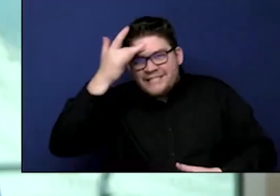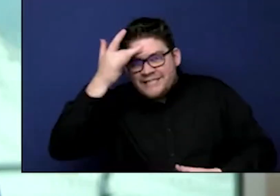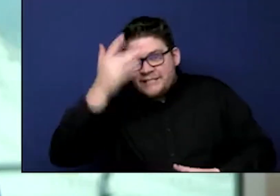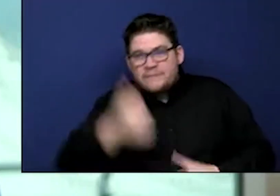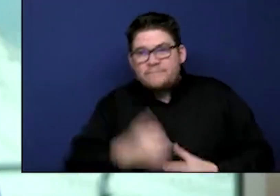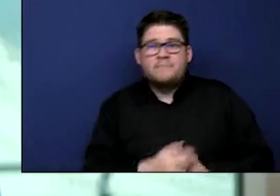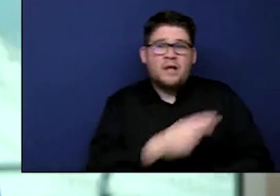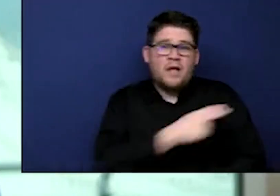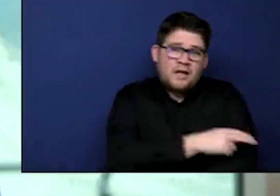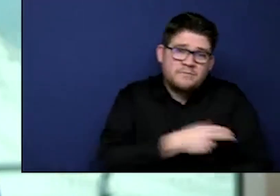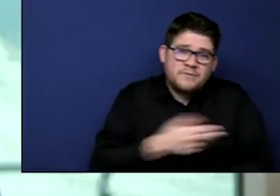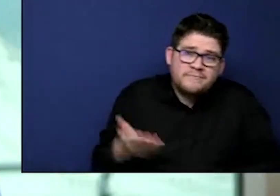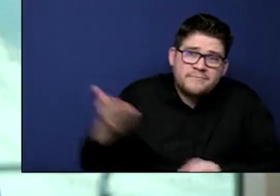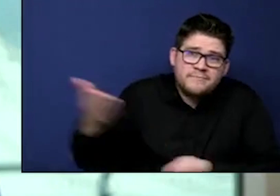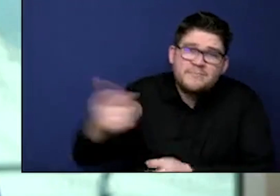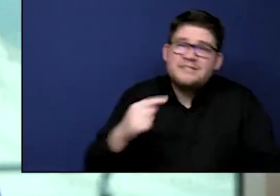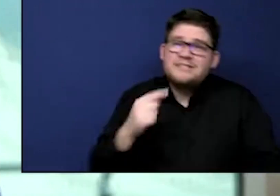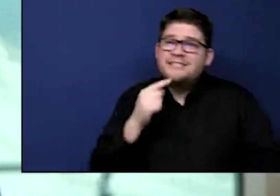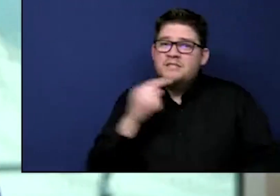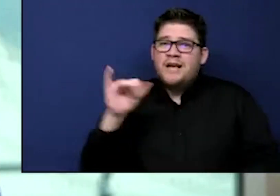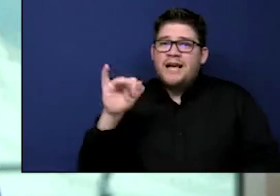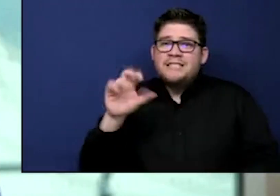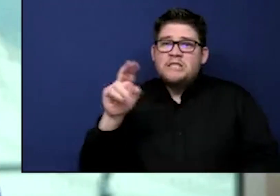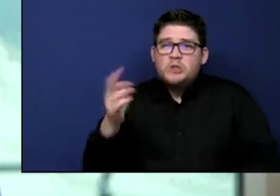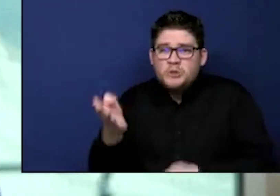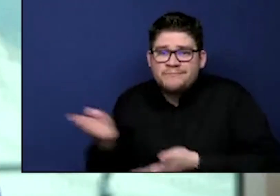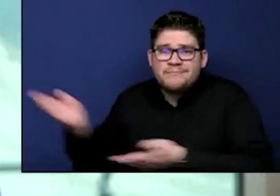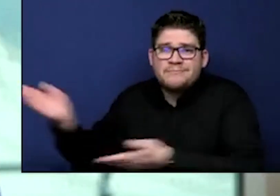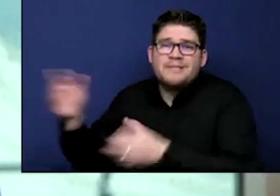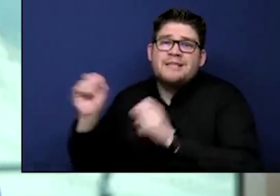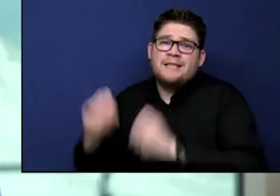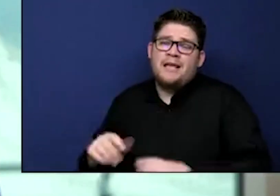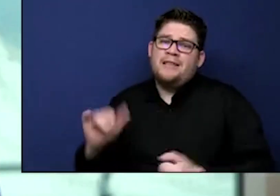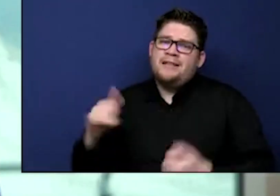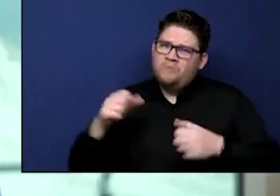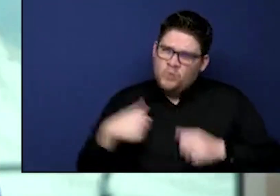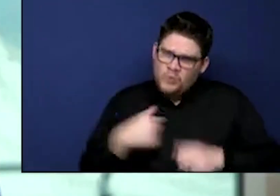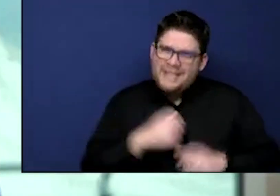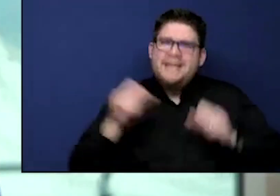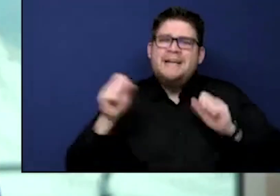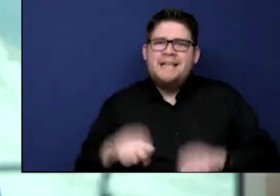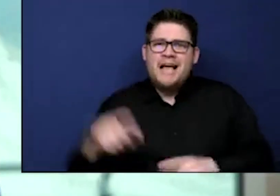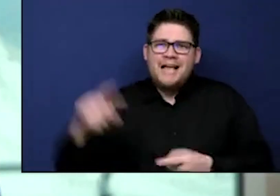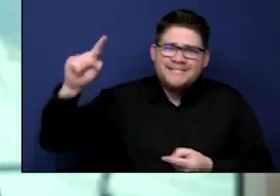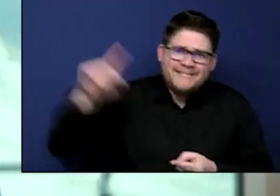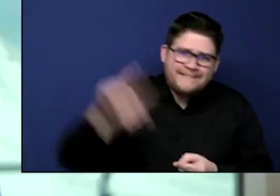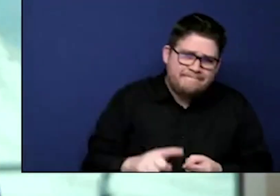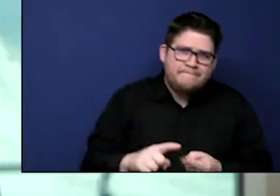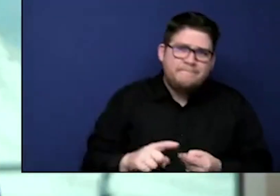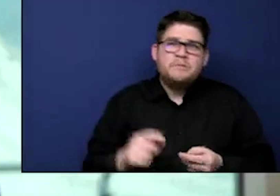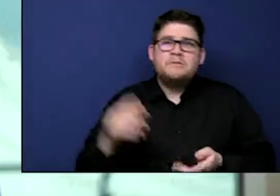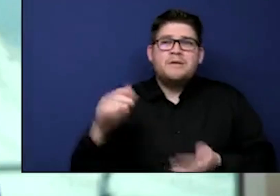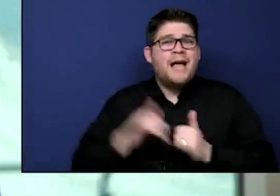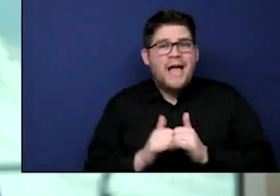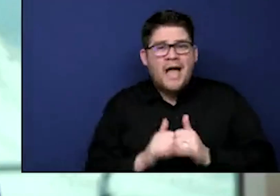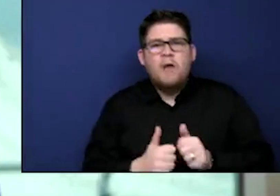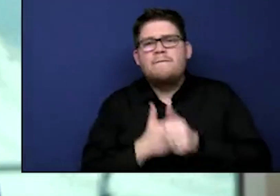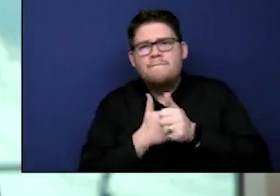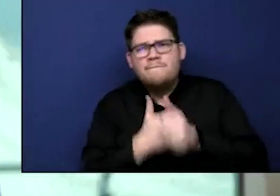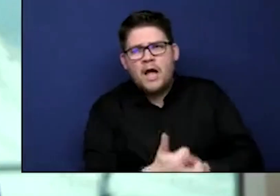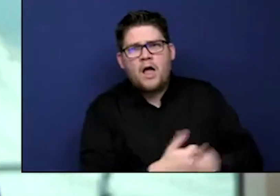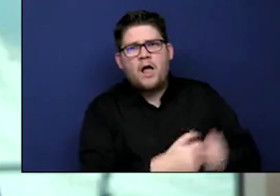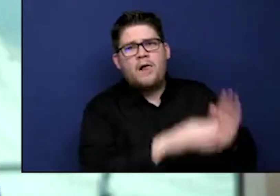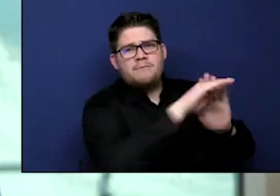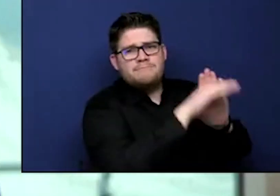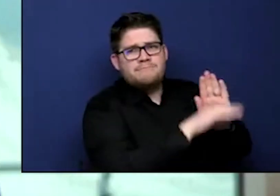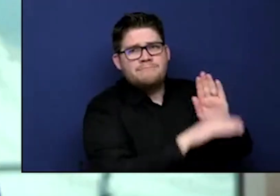end up in ICU. And that's what we can all prevent by taking the very simple measures that we all know by now